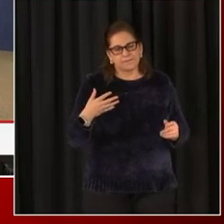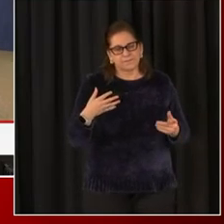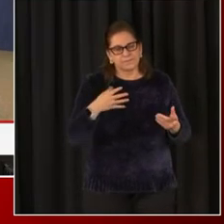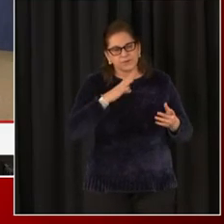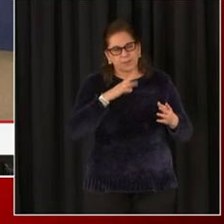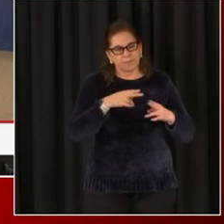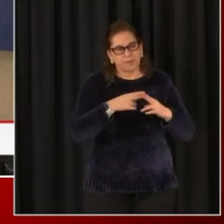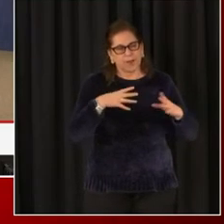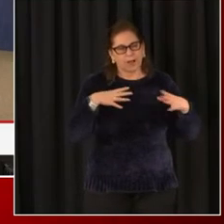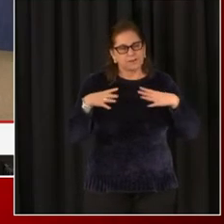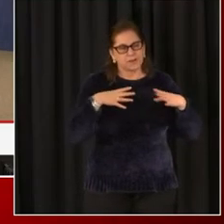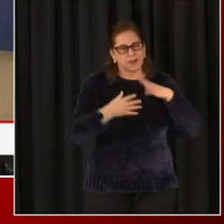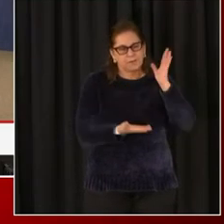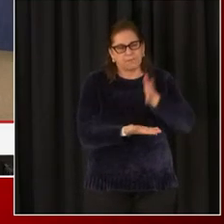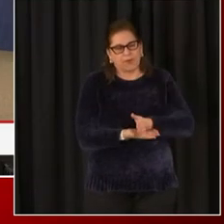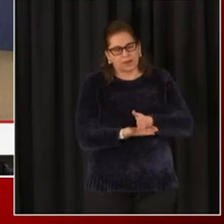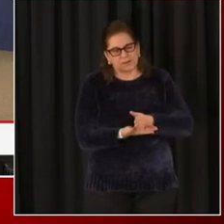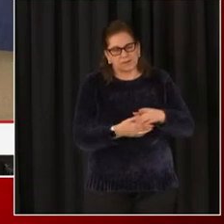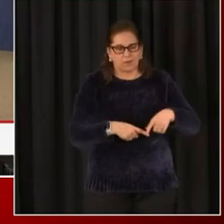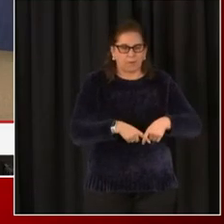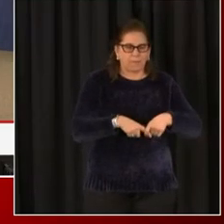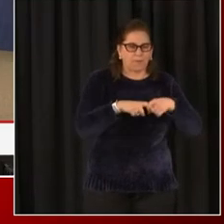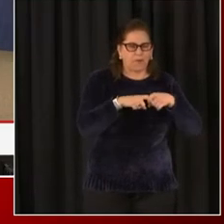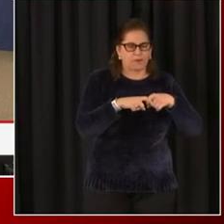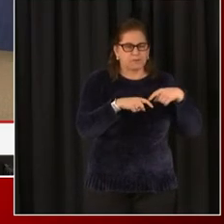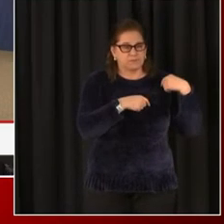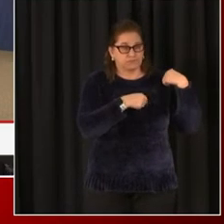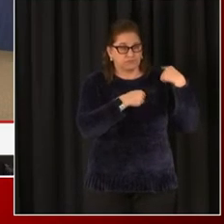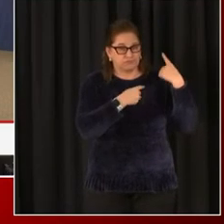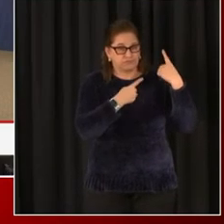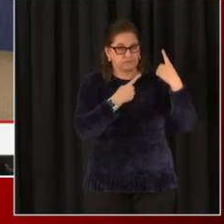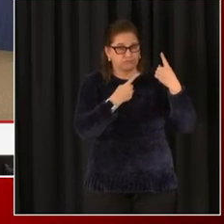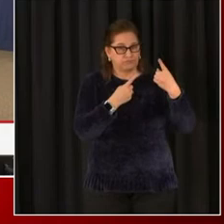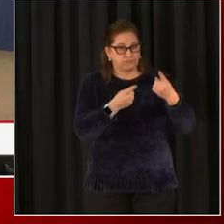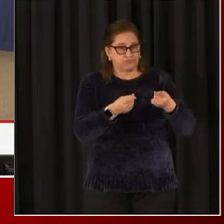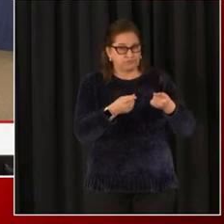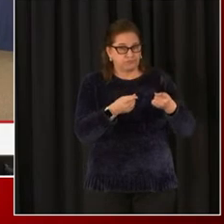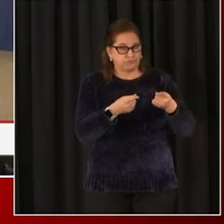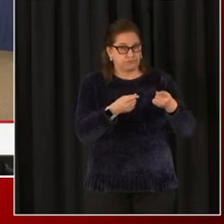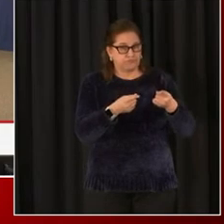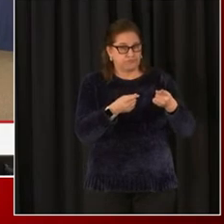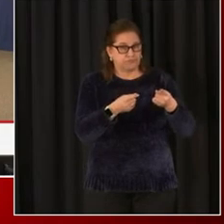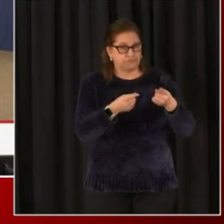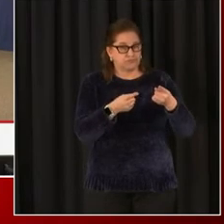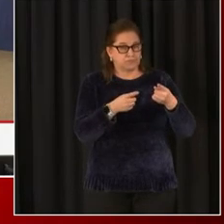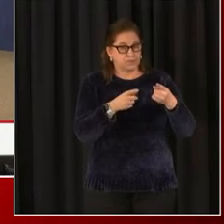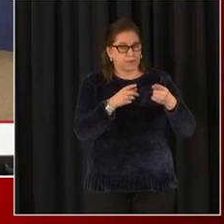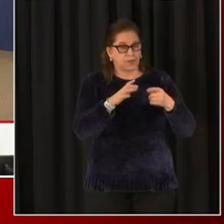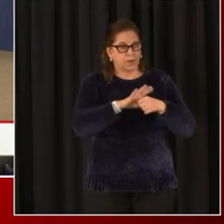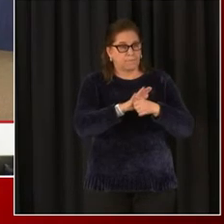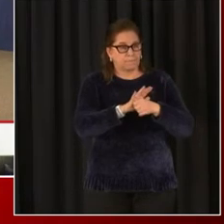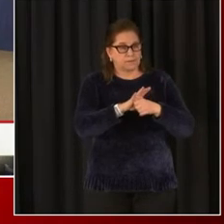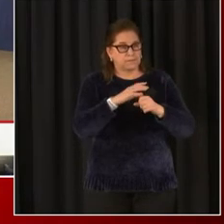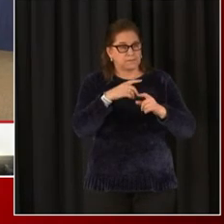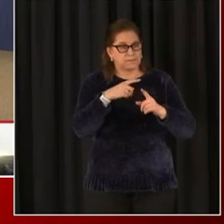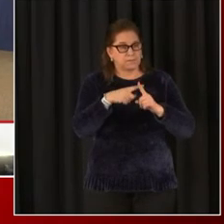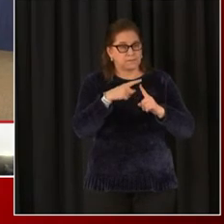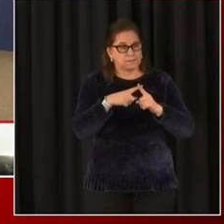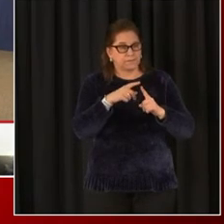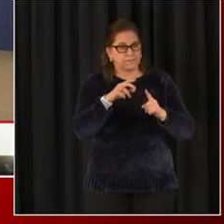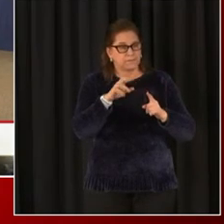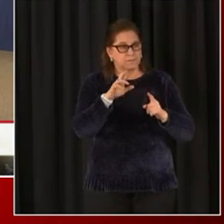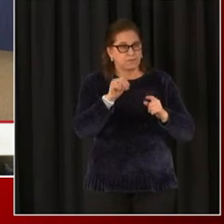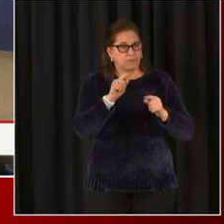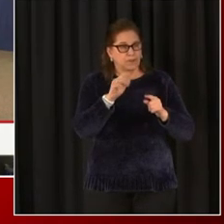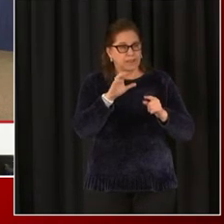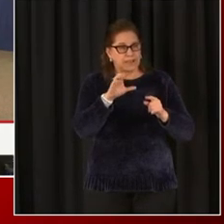holiday pause went into effect, that was December 23rd, we had a positivity rate of 4.7, daily case rate 31.75. We,